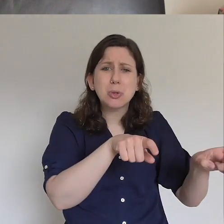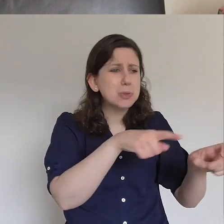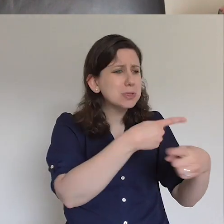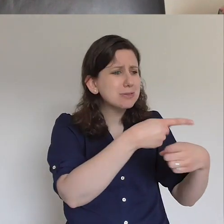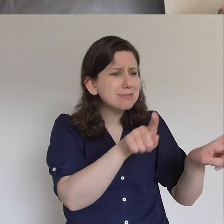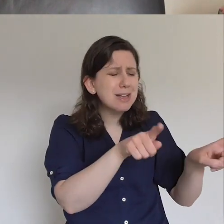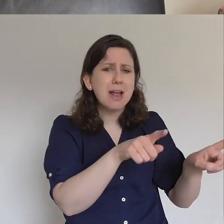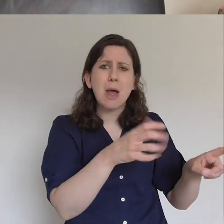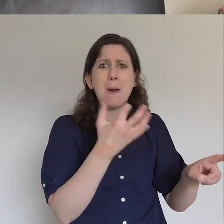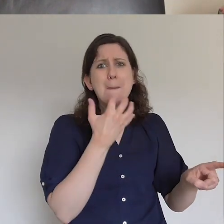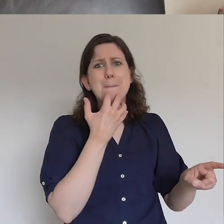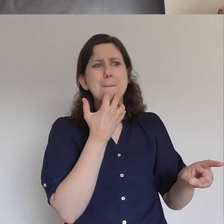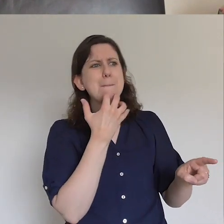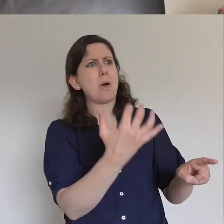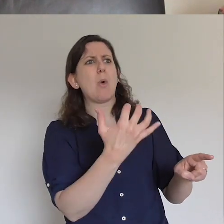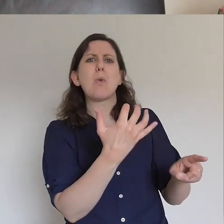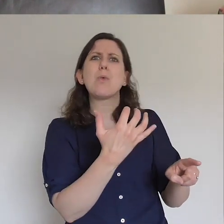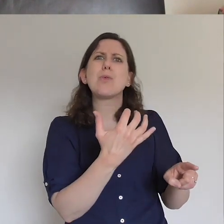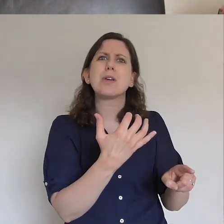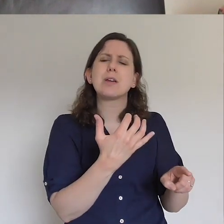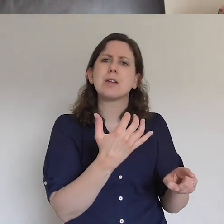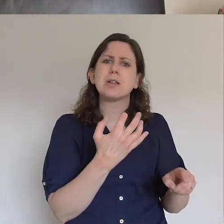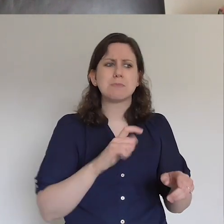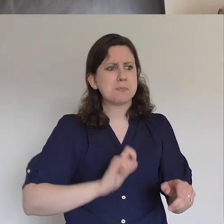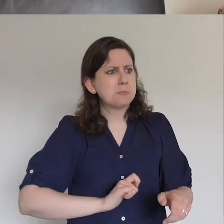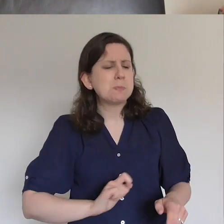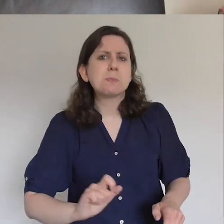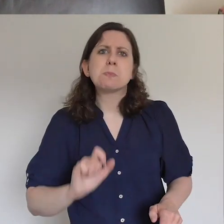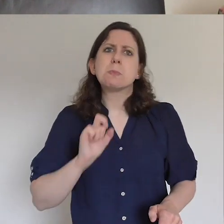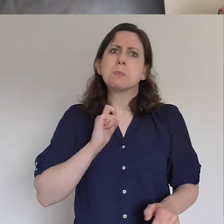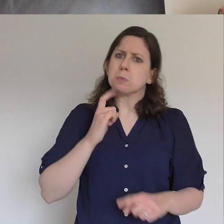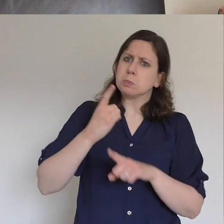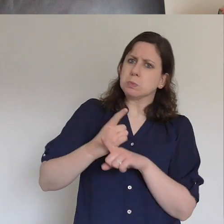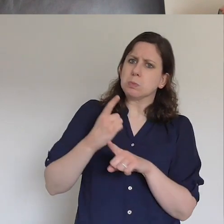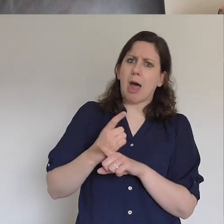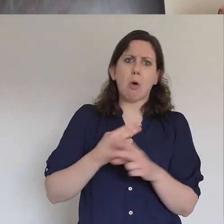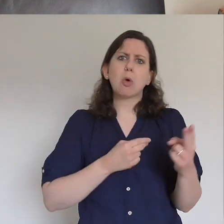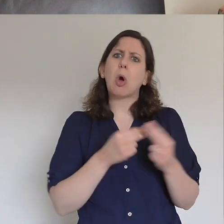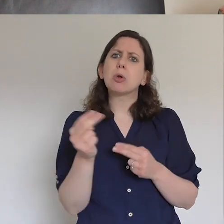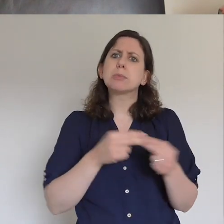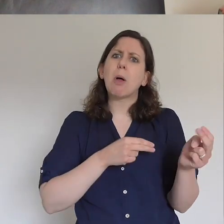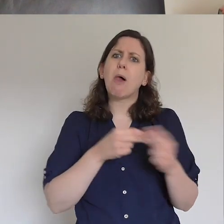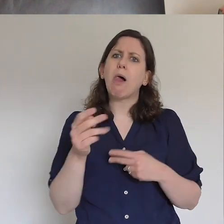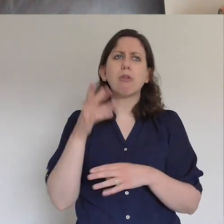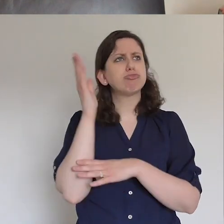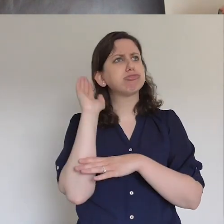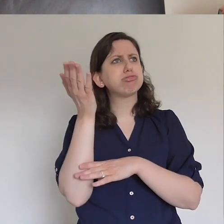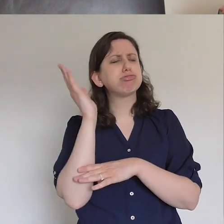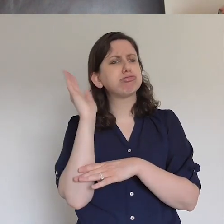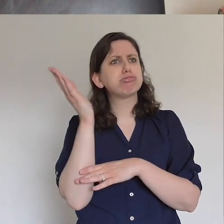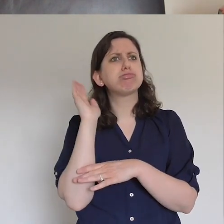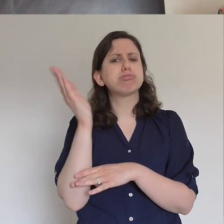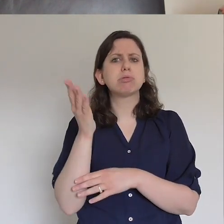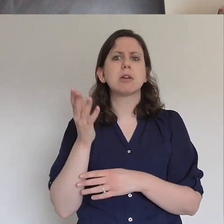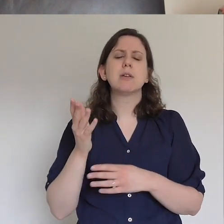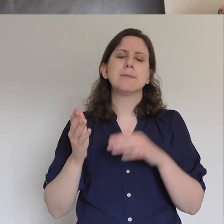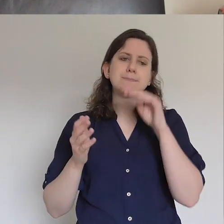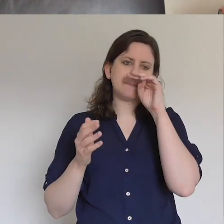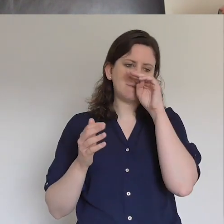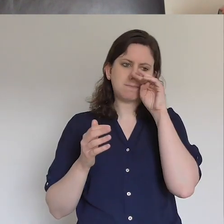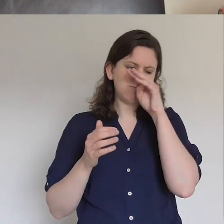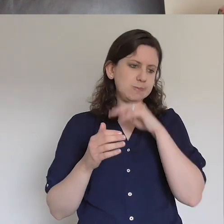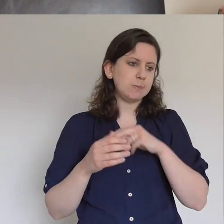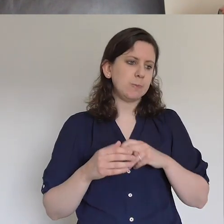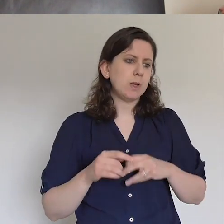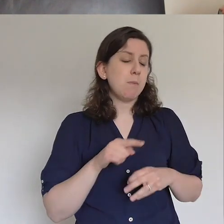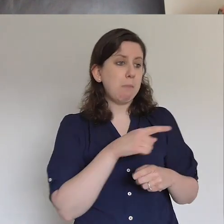They demonstrate such an incredible boldness in sharing the gospel. And actually they're so, I think it comes from this reality that they're